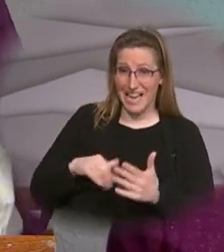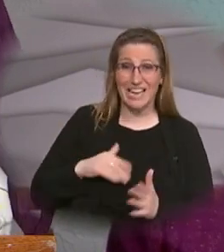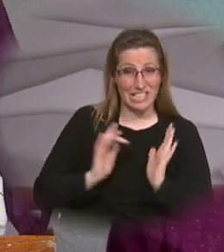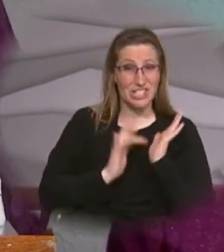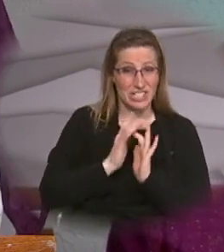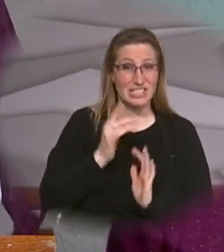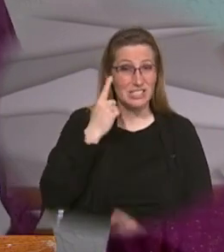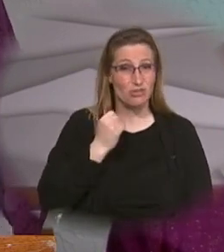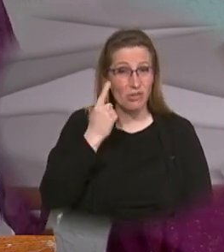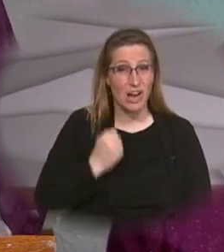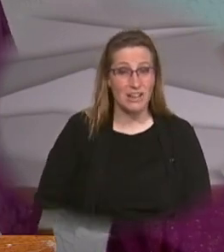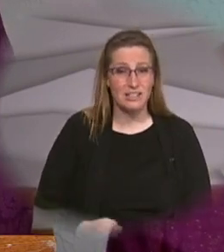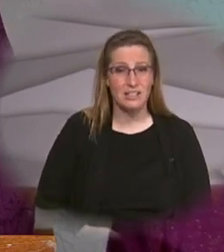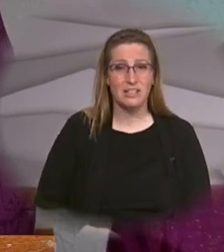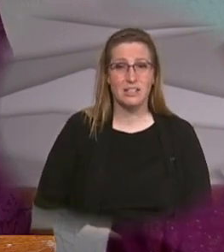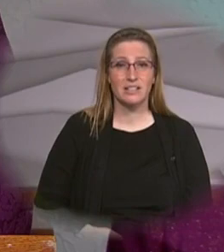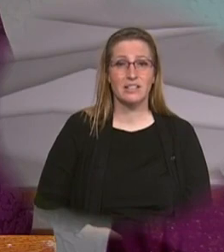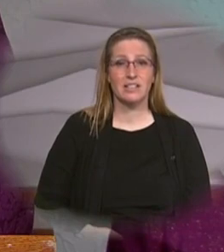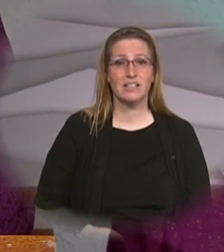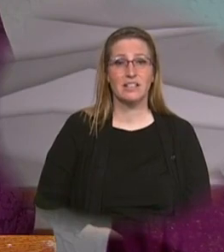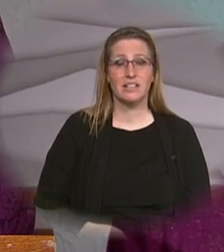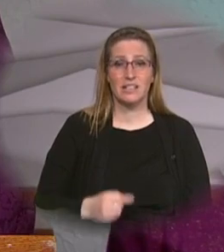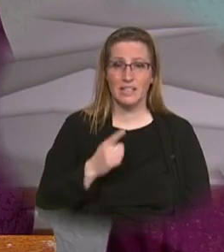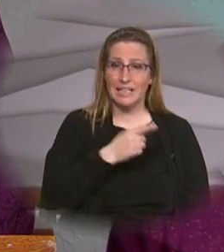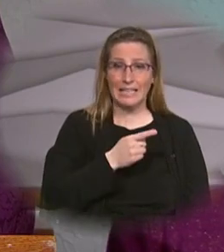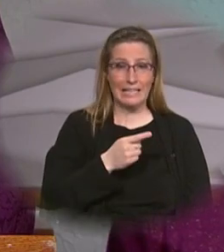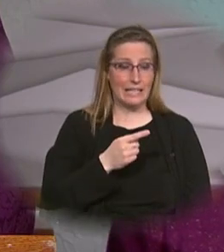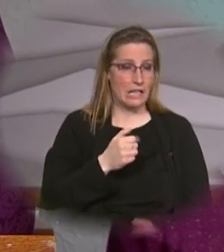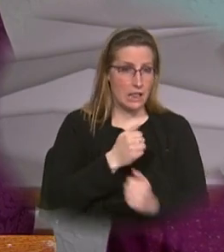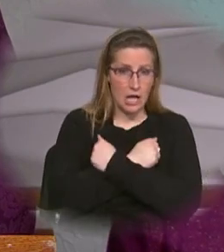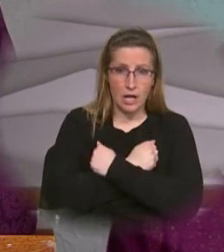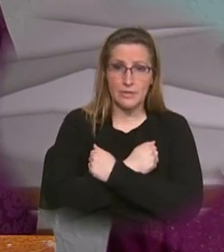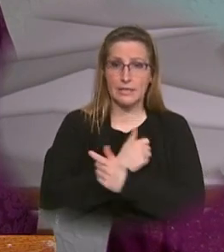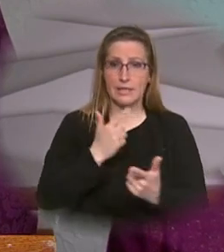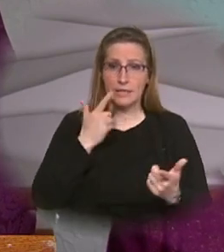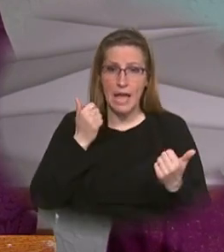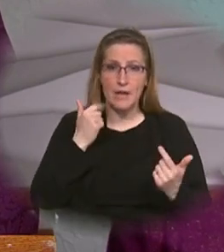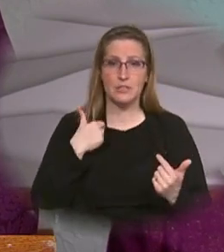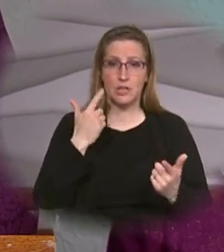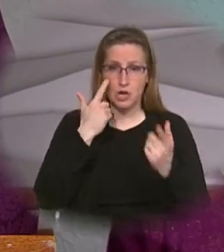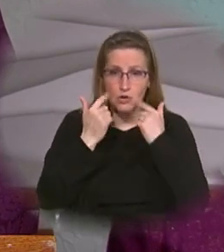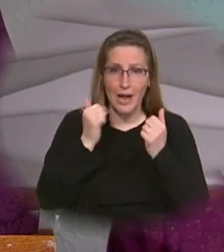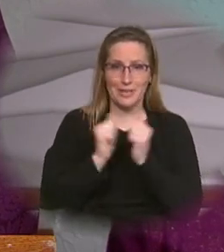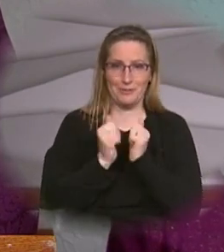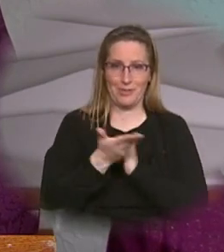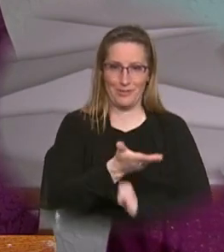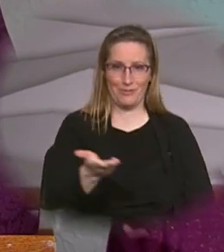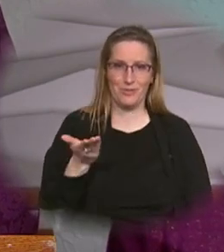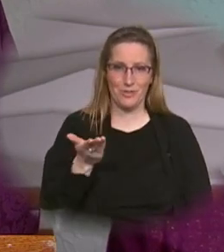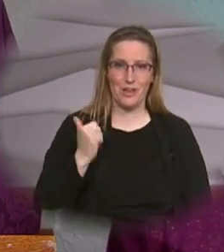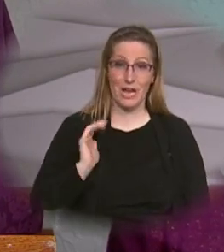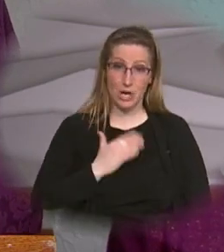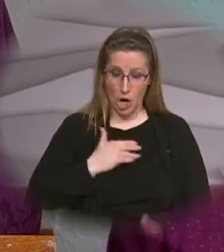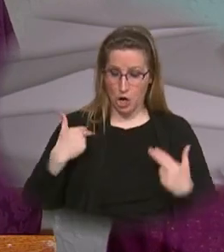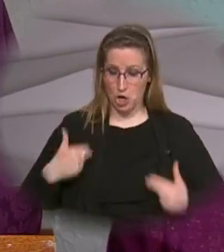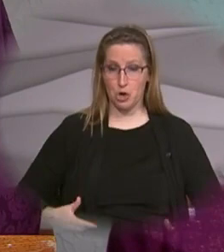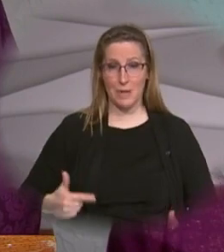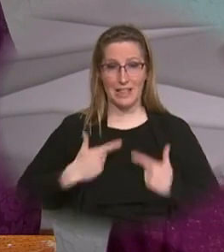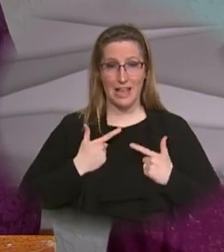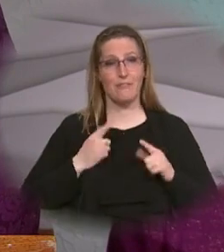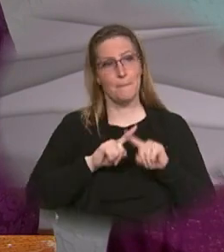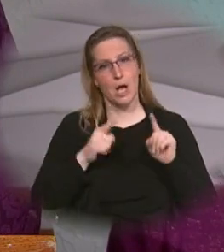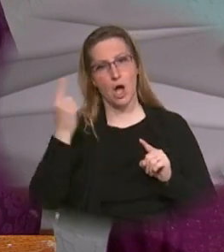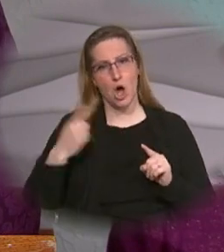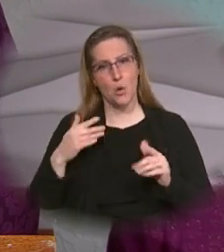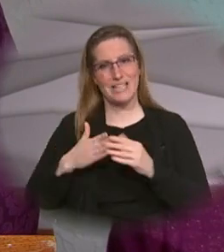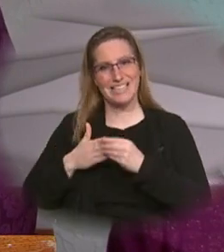he loves, laughs and cries with us in the mystery of our own human life and leads us to the glory of